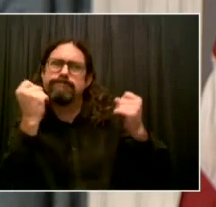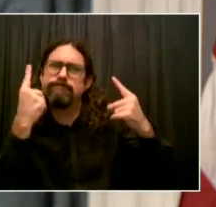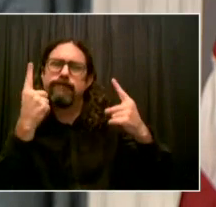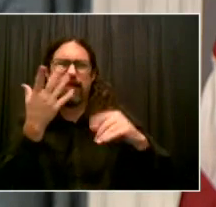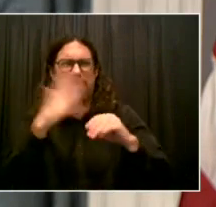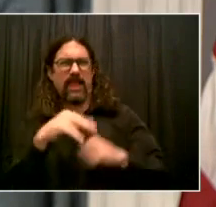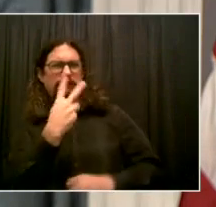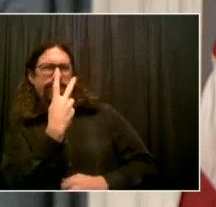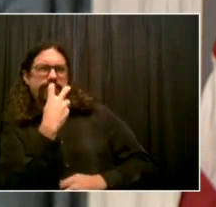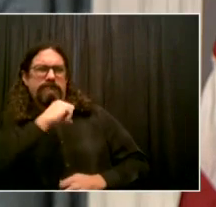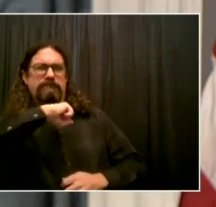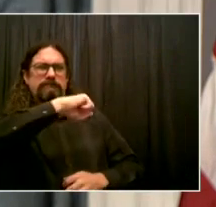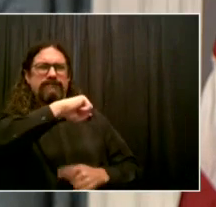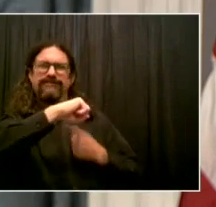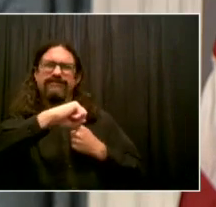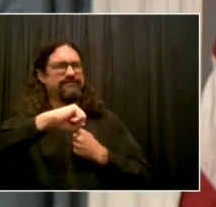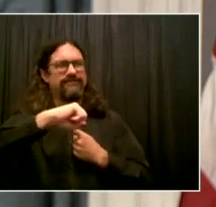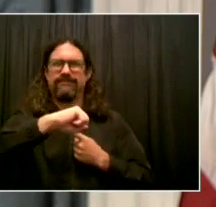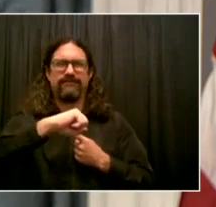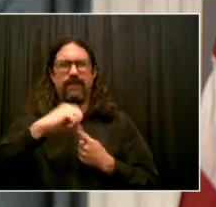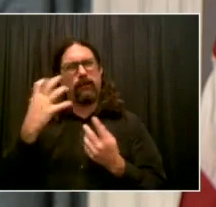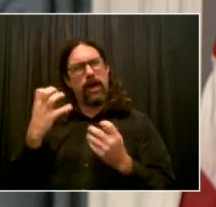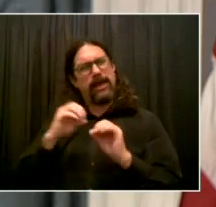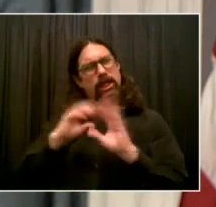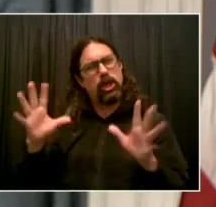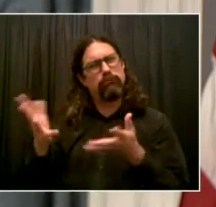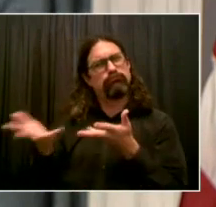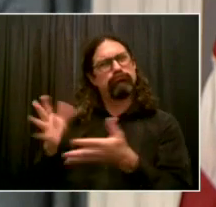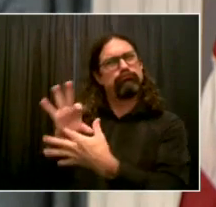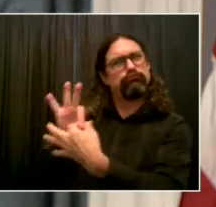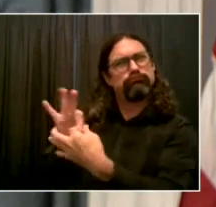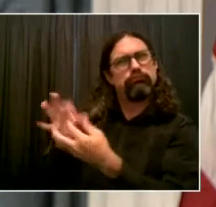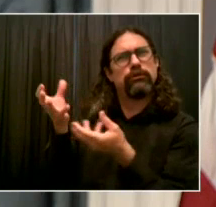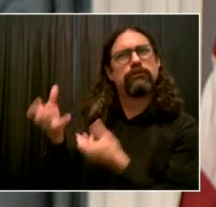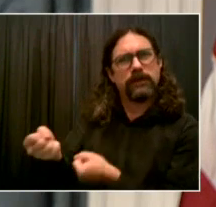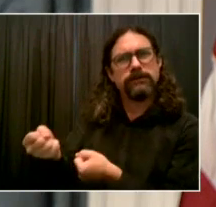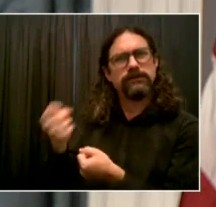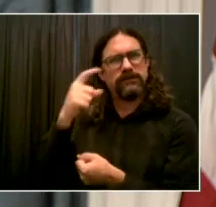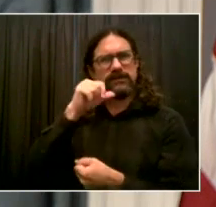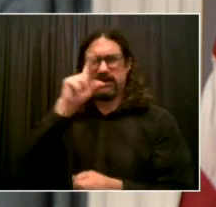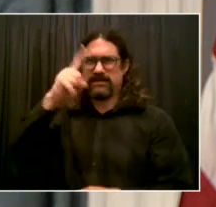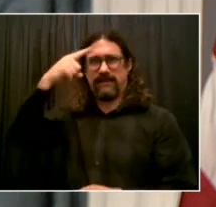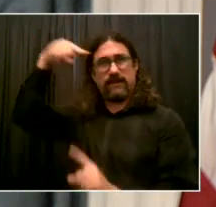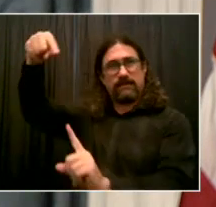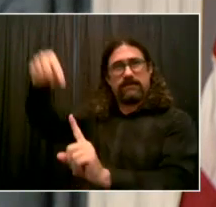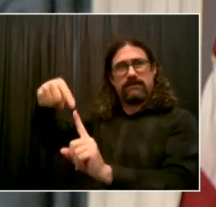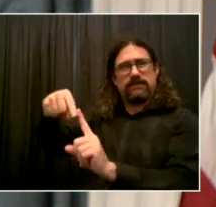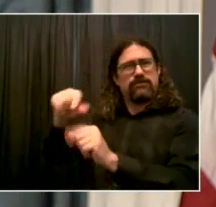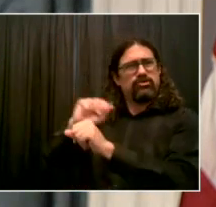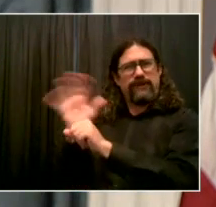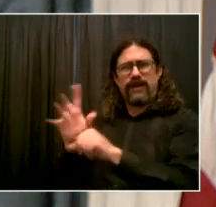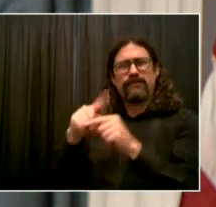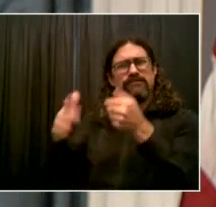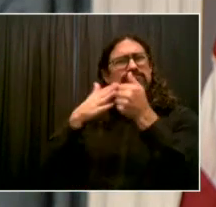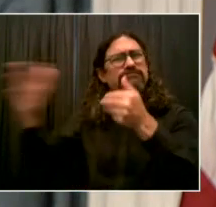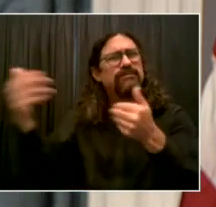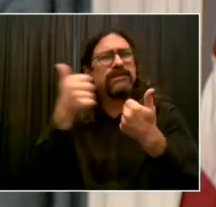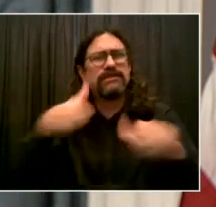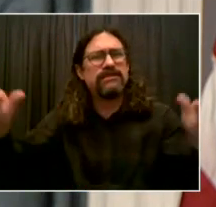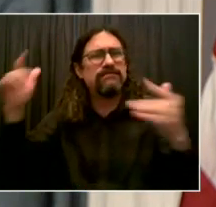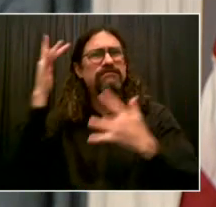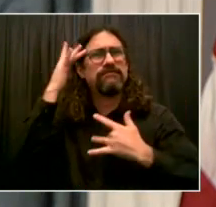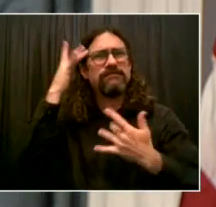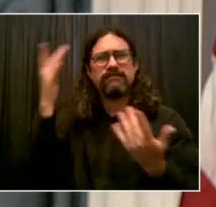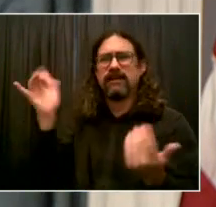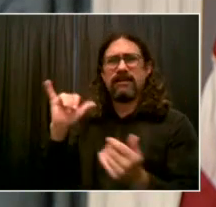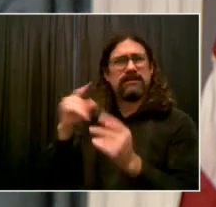issues like flu, health screenings, and chronic diseases. Finally, in terms of capacity, the work that has